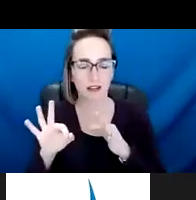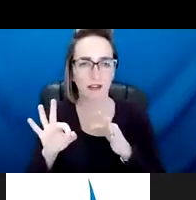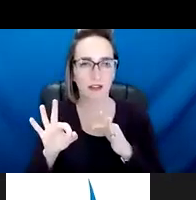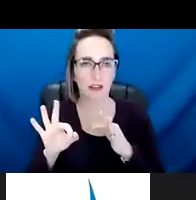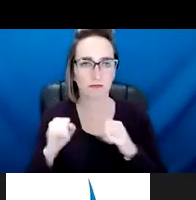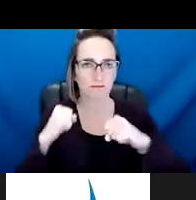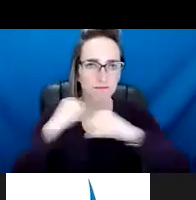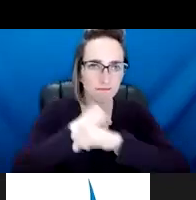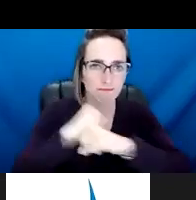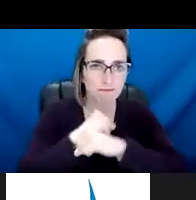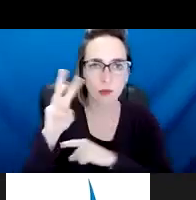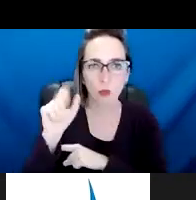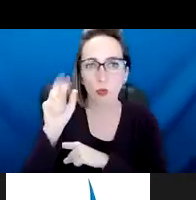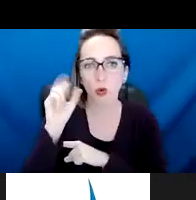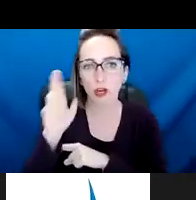Um,